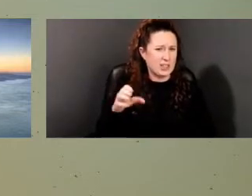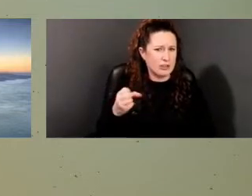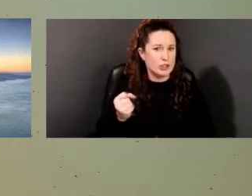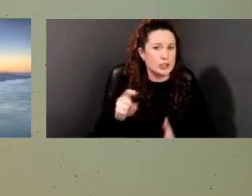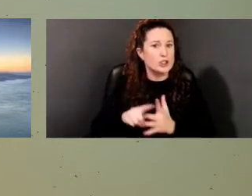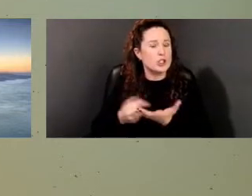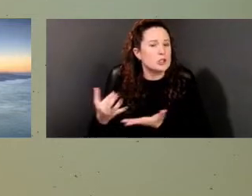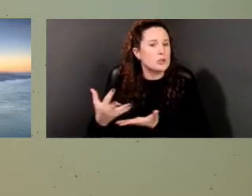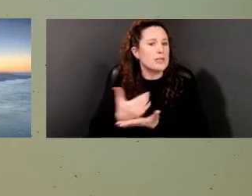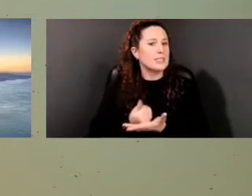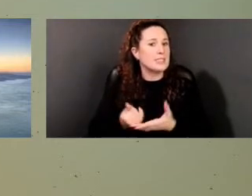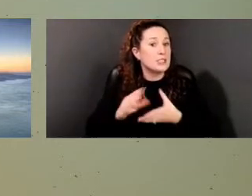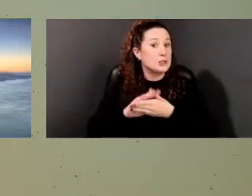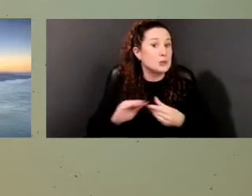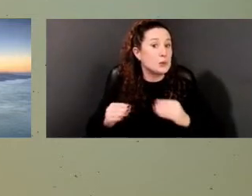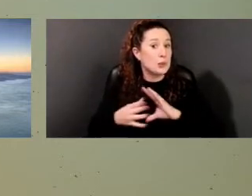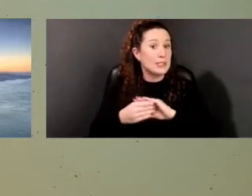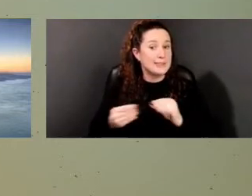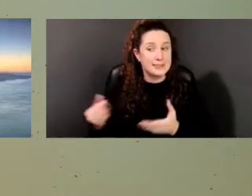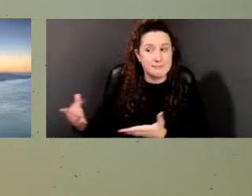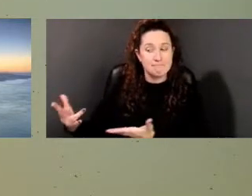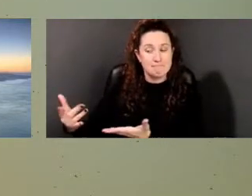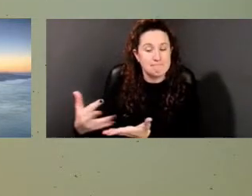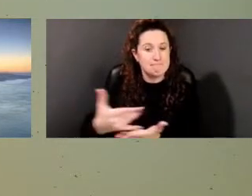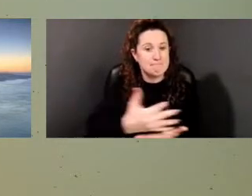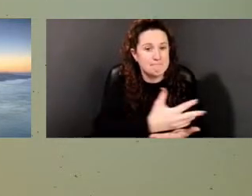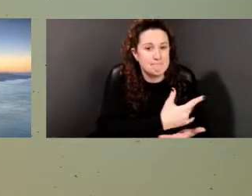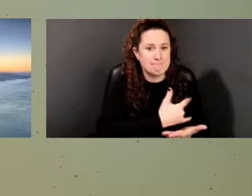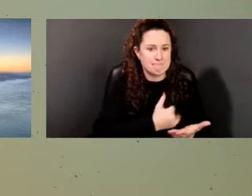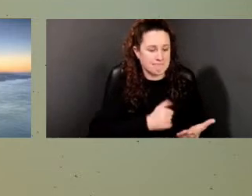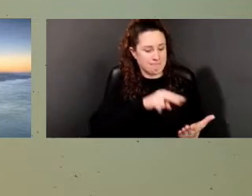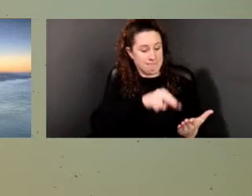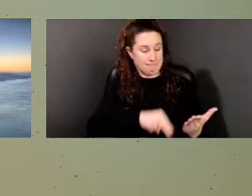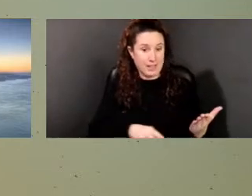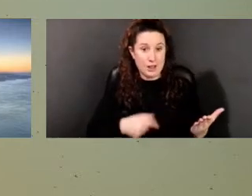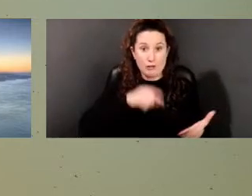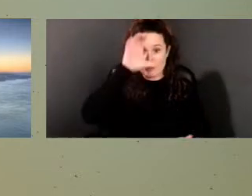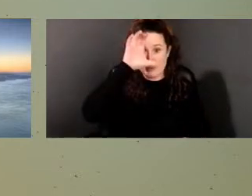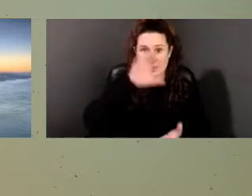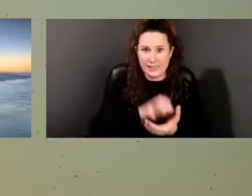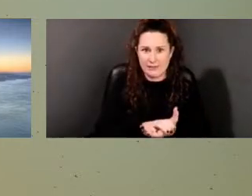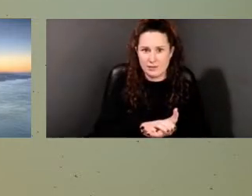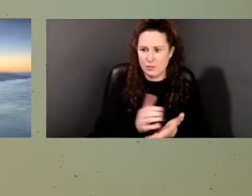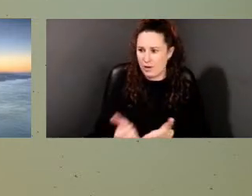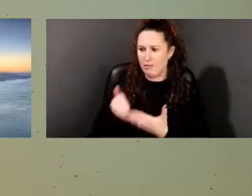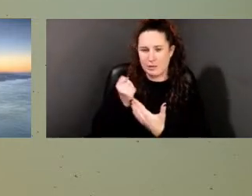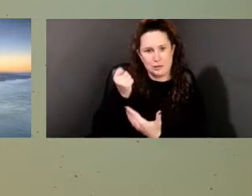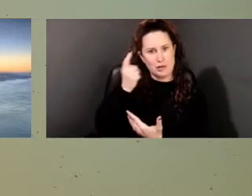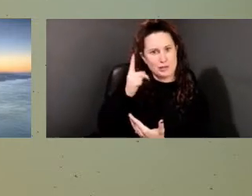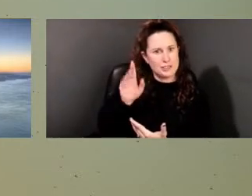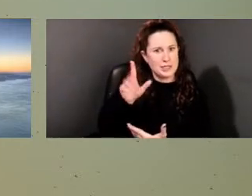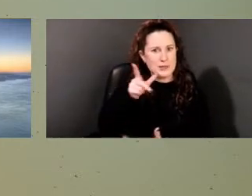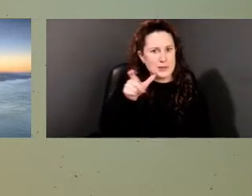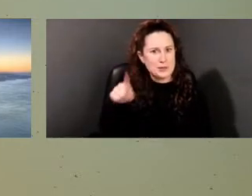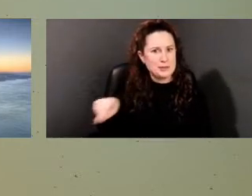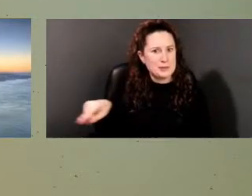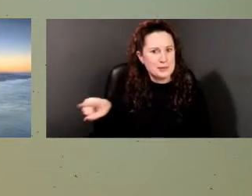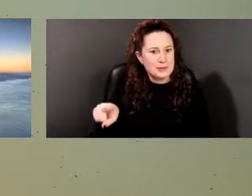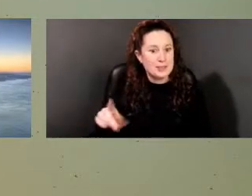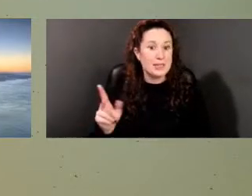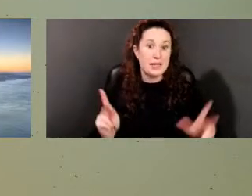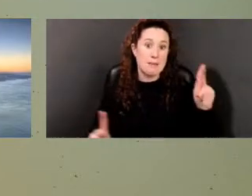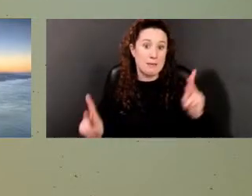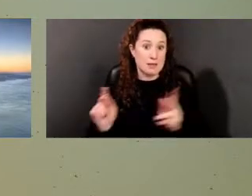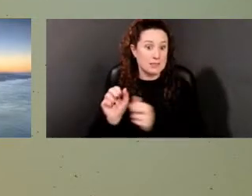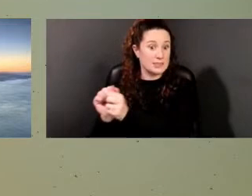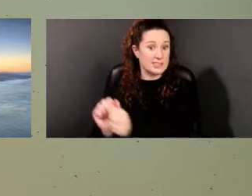these beliefs. And that'll tell us so much about who they were, you know, what they thought. These enslaved people lived in a